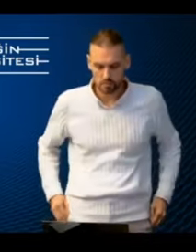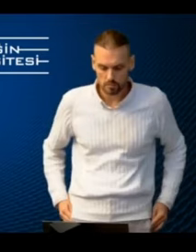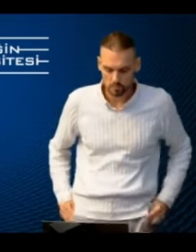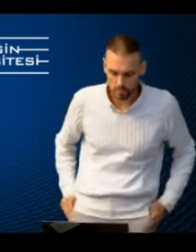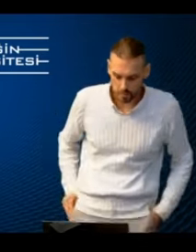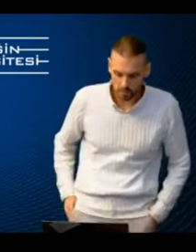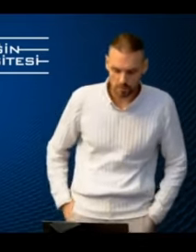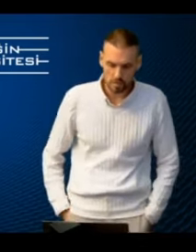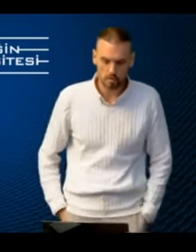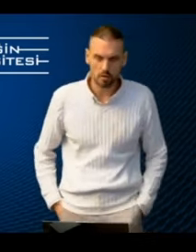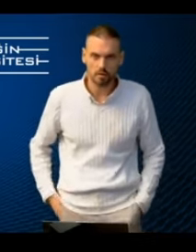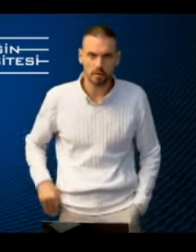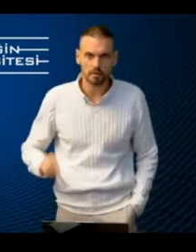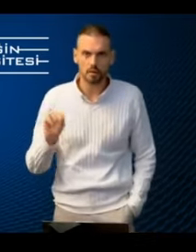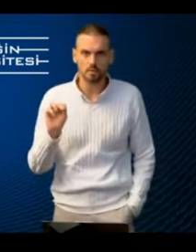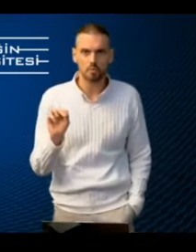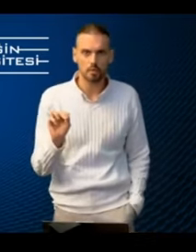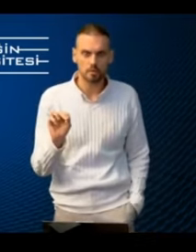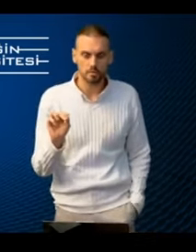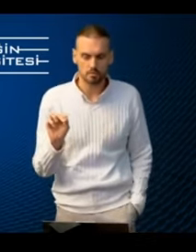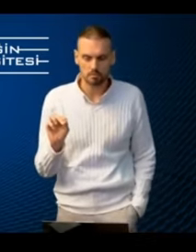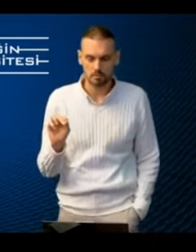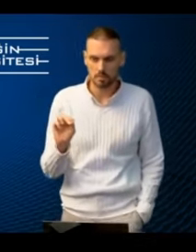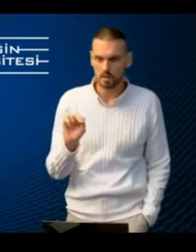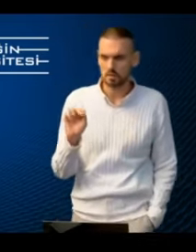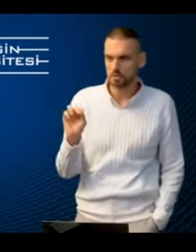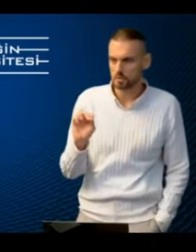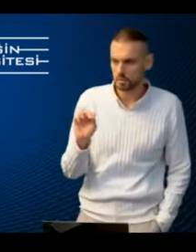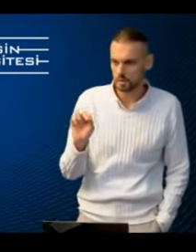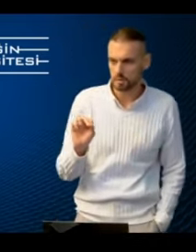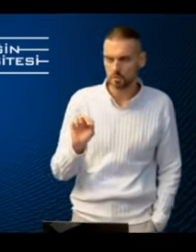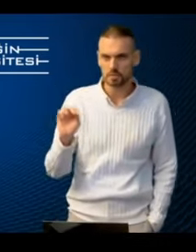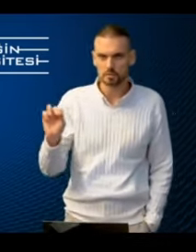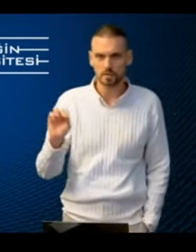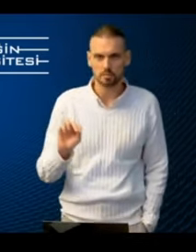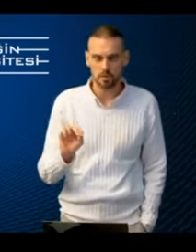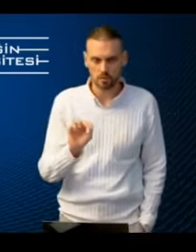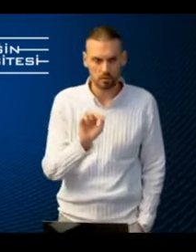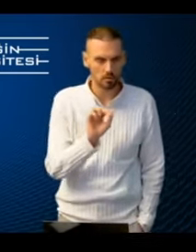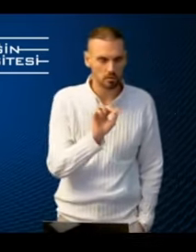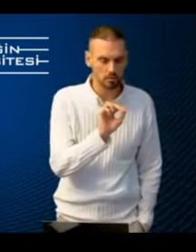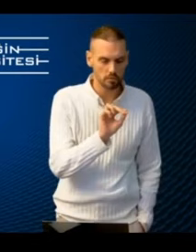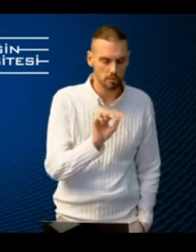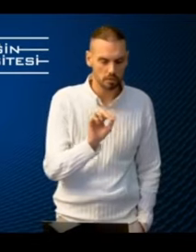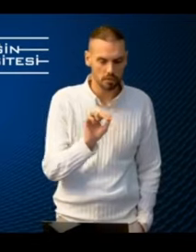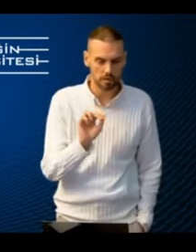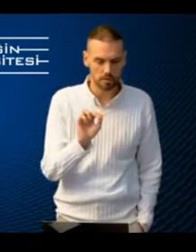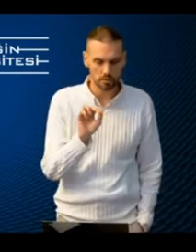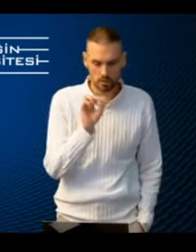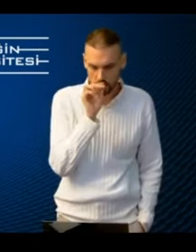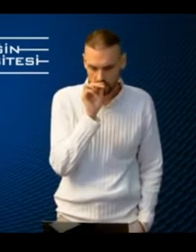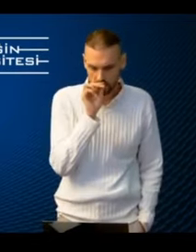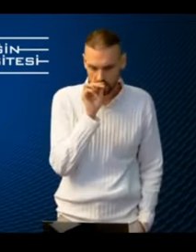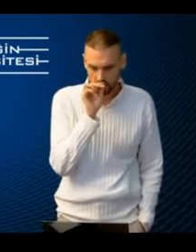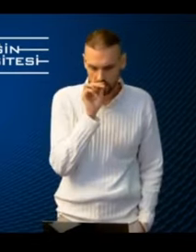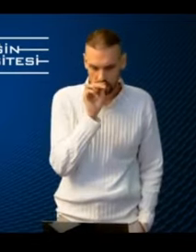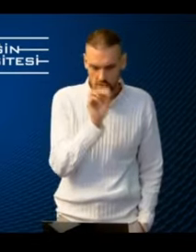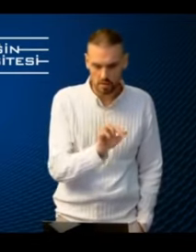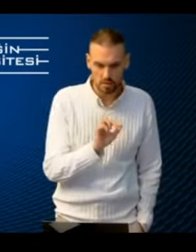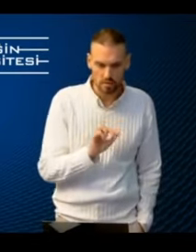so if you think of a touch point let's say we're talking about in-flight meal or we're talking about the